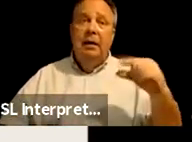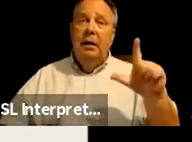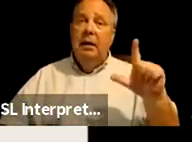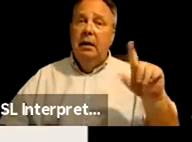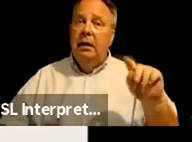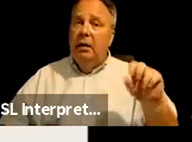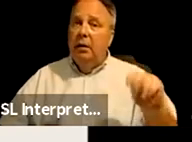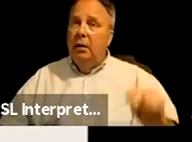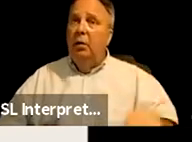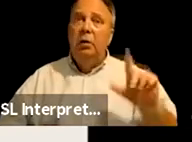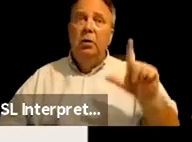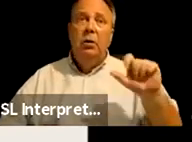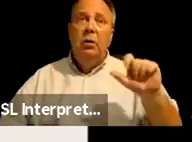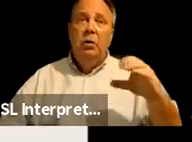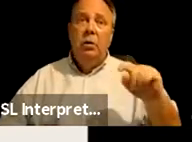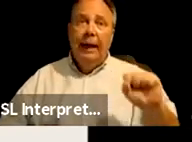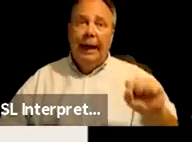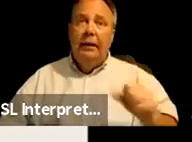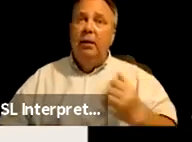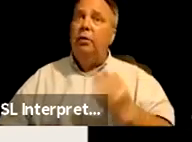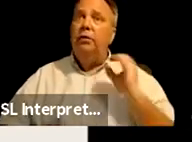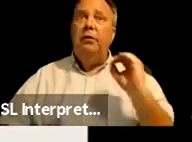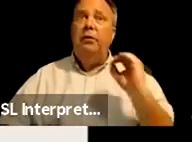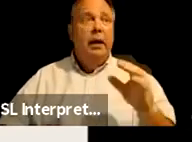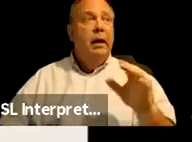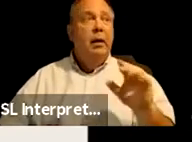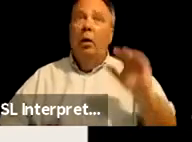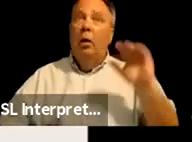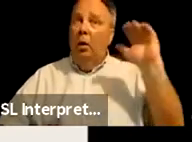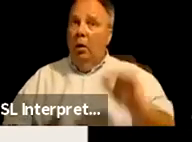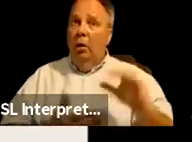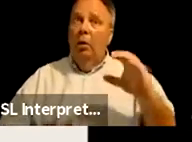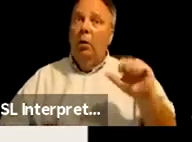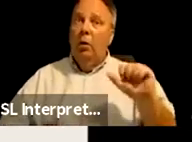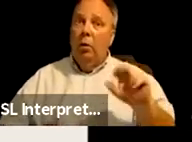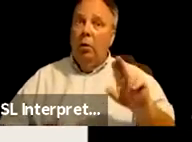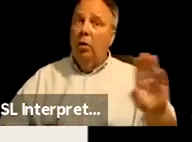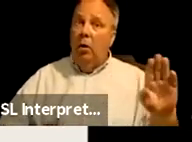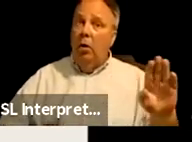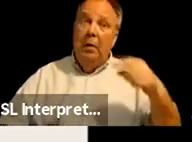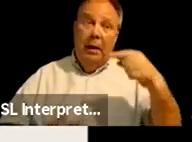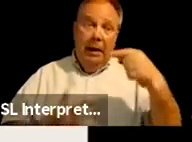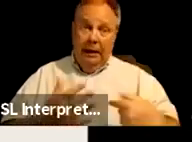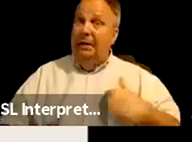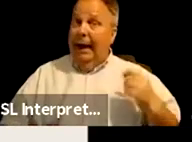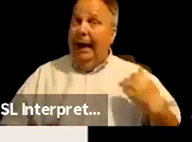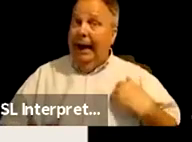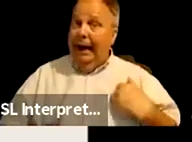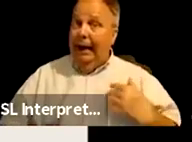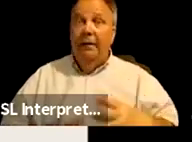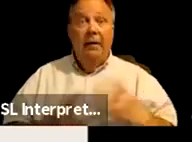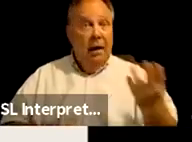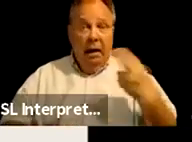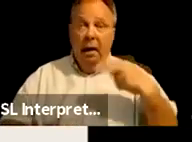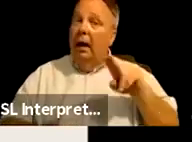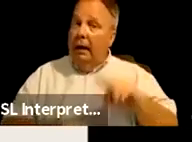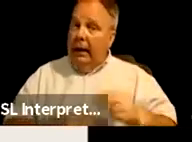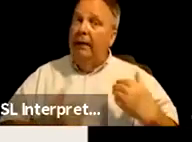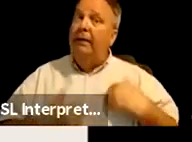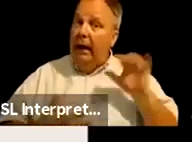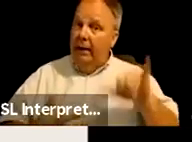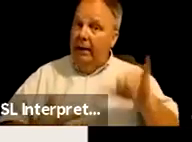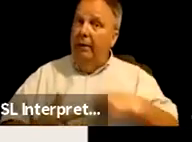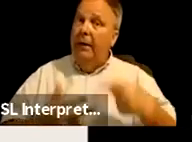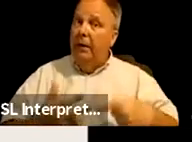free or lower carbs. These are all dietary needs I have and they're a lot of the same dietary needs a lot of natives have. So